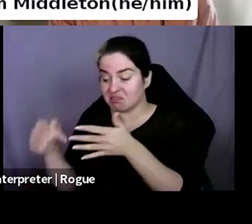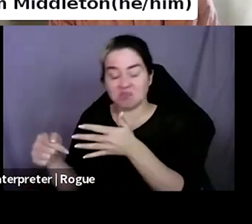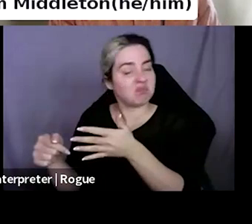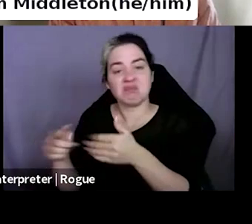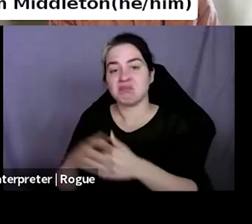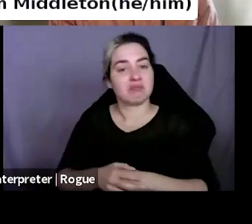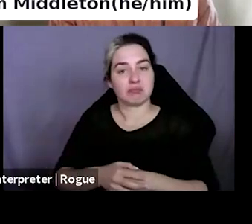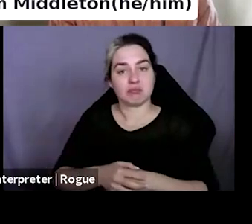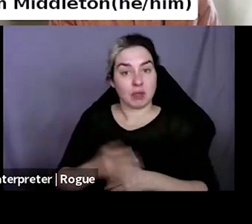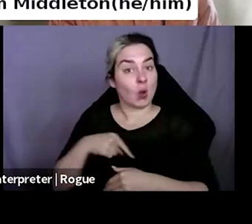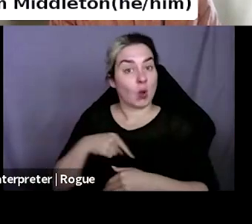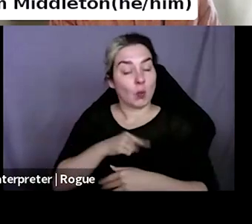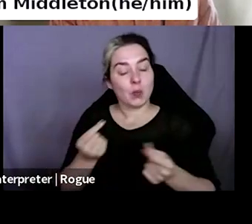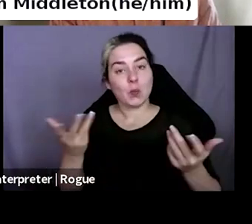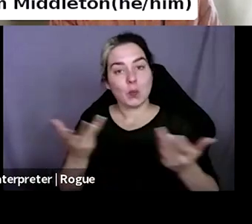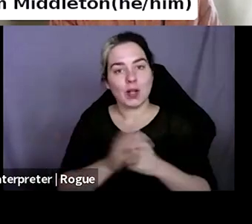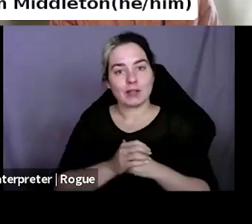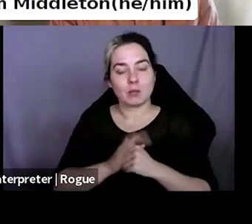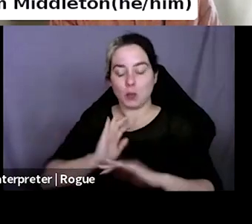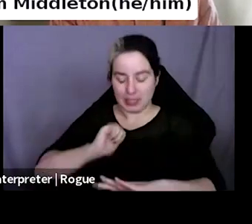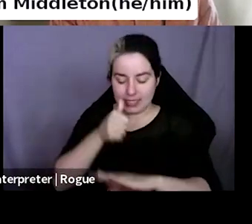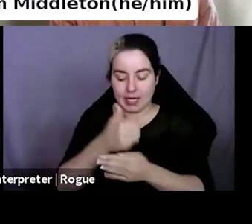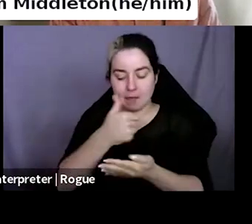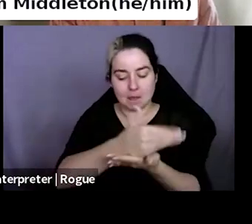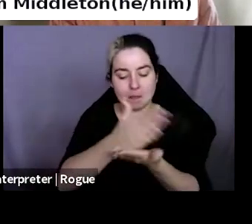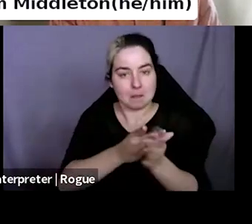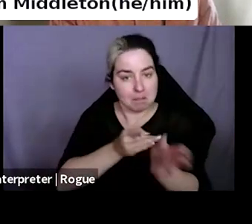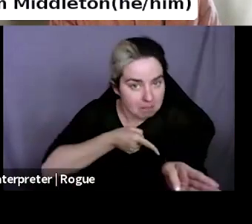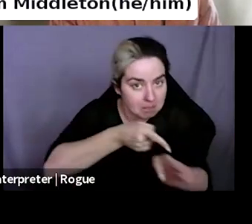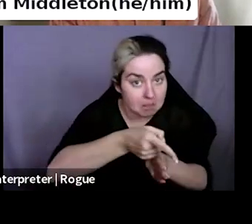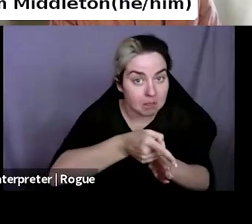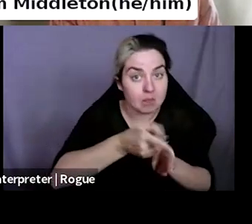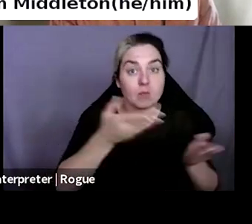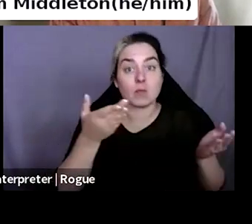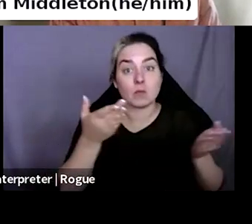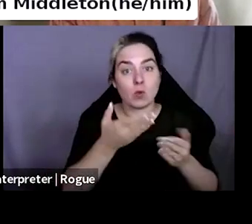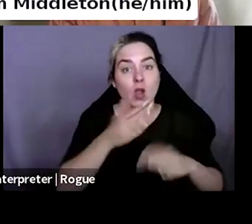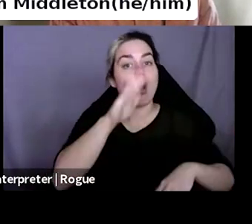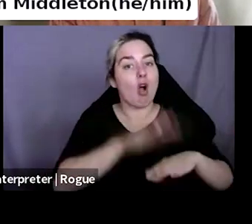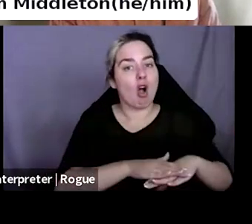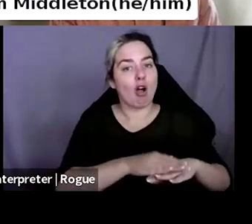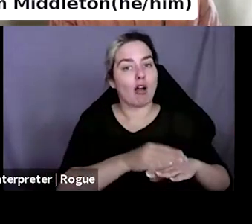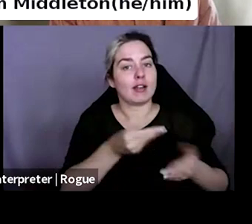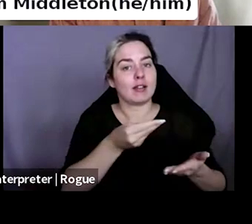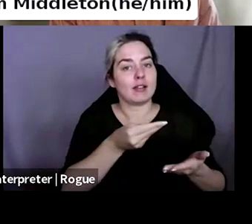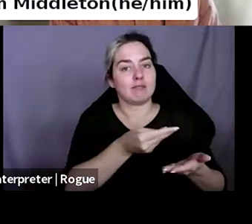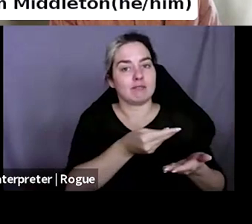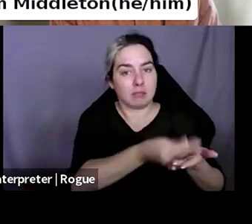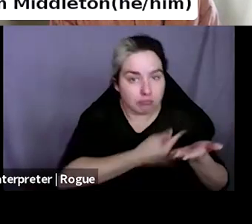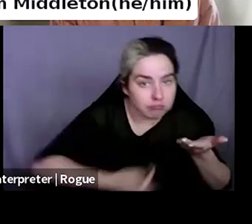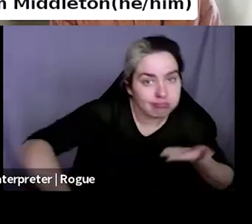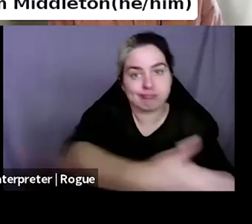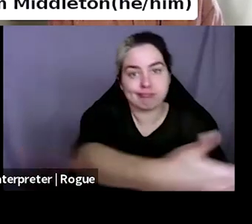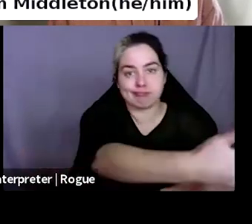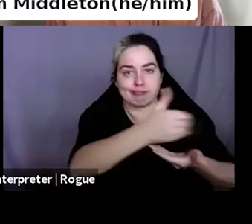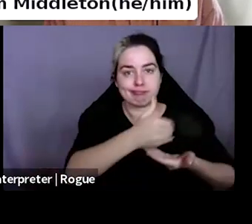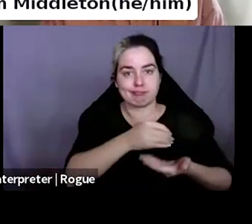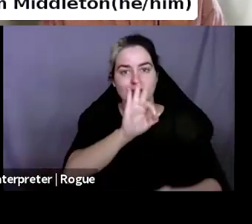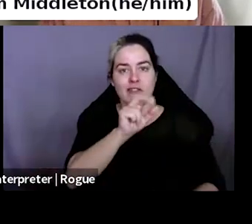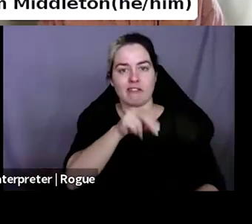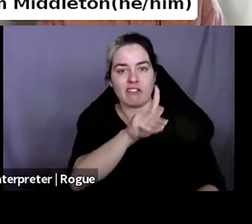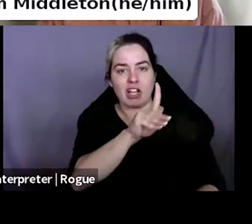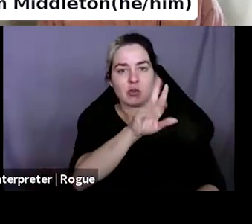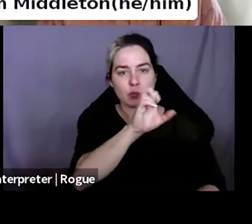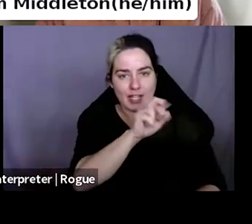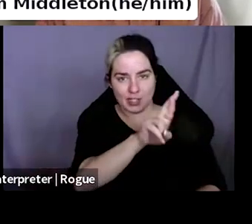actually have, uh, set out a budget and we decide to spend that budget on fundraisers, um, for the community. So one